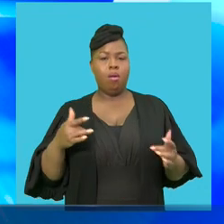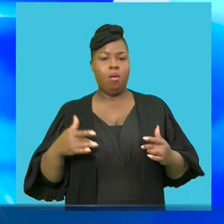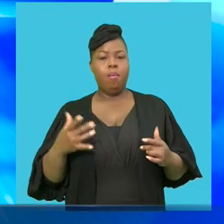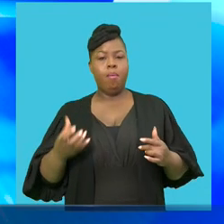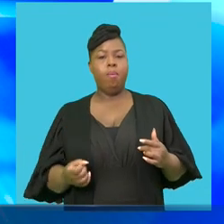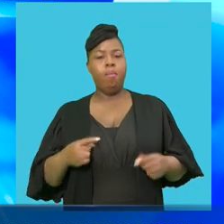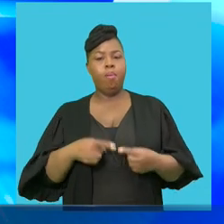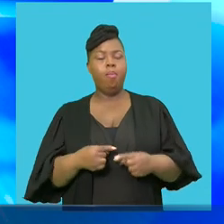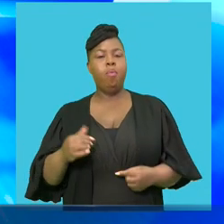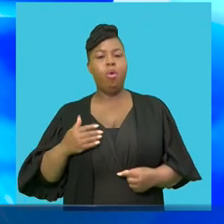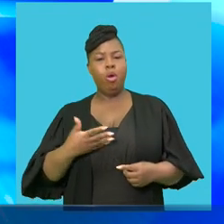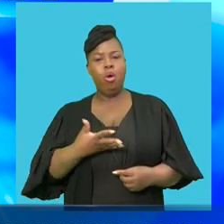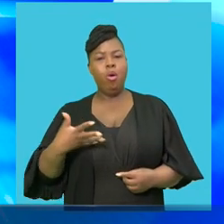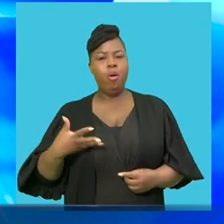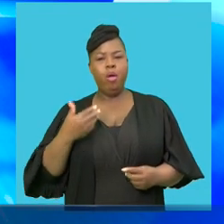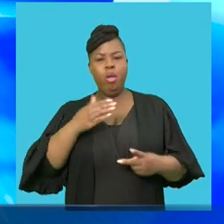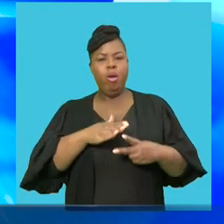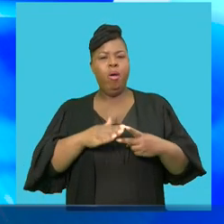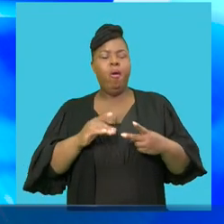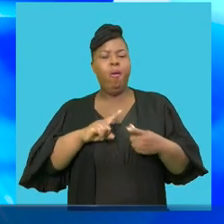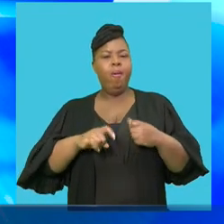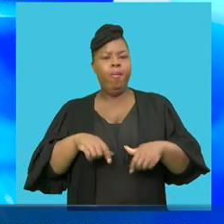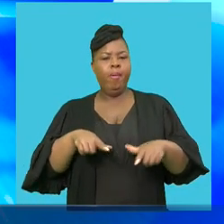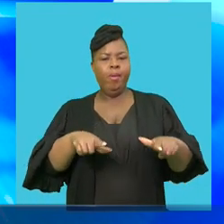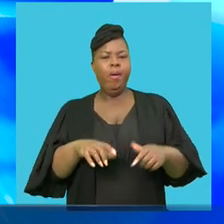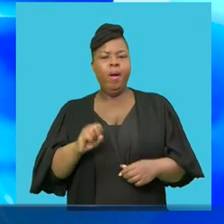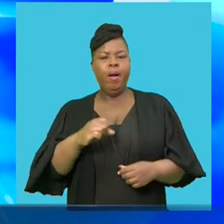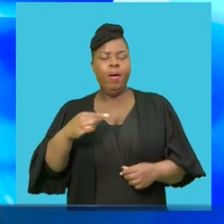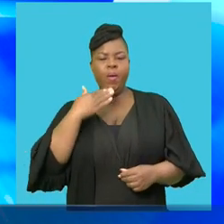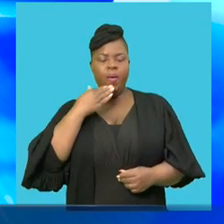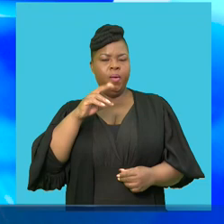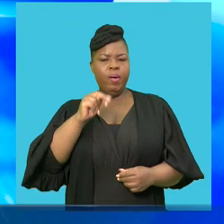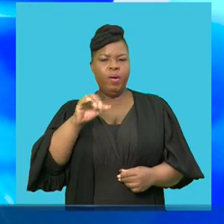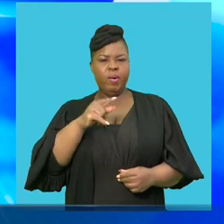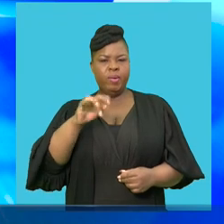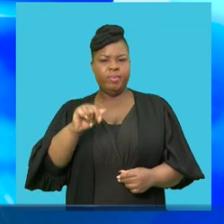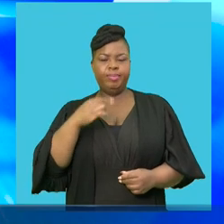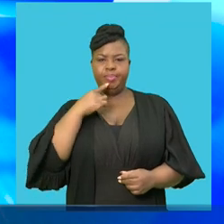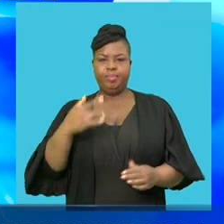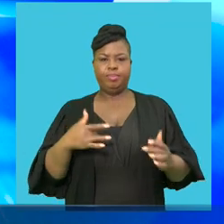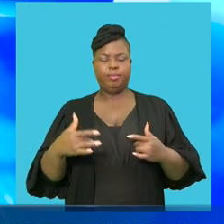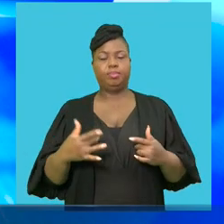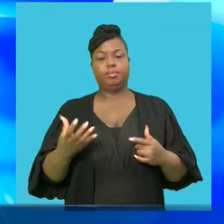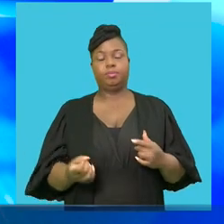I'm your on the story of African National Congress. I'm your host, Nkutra, and I'm host.